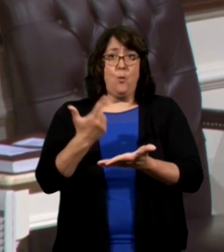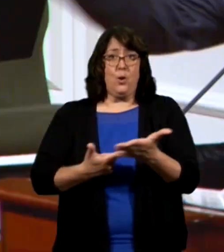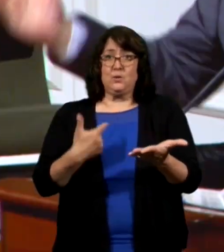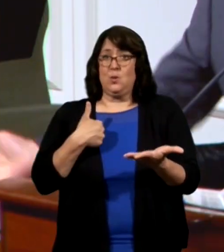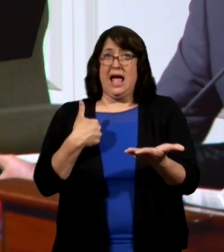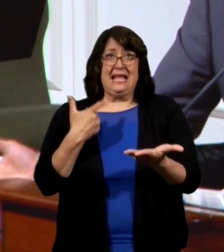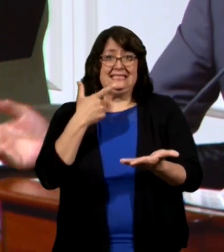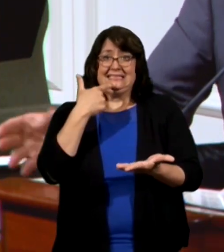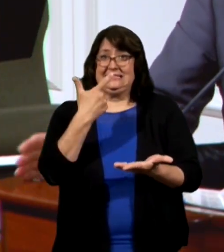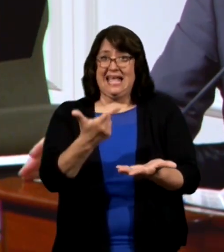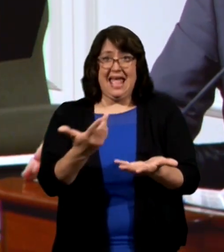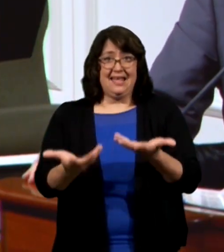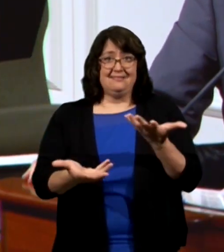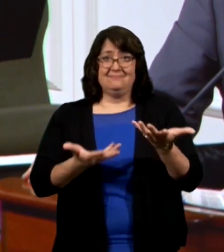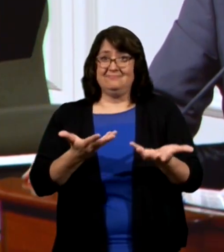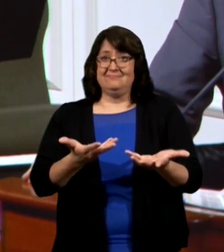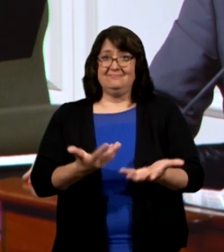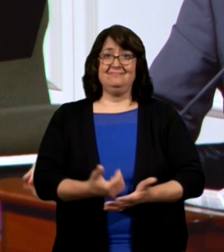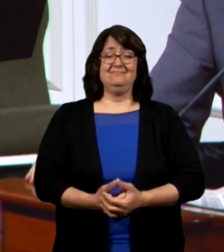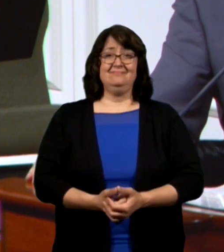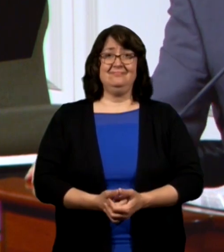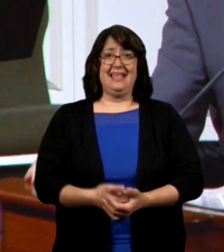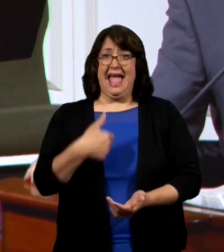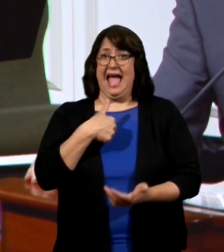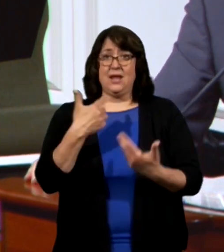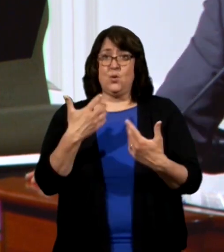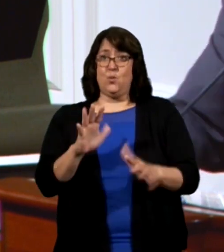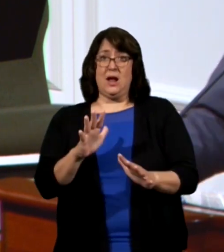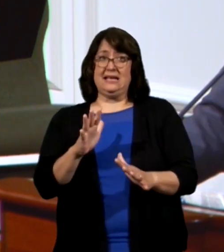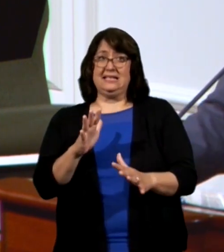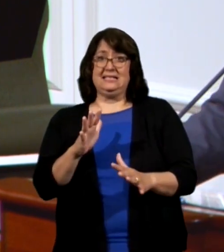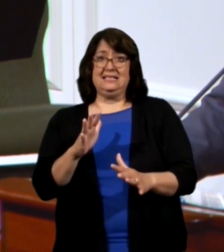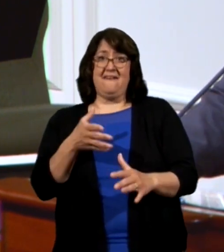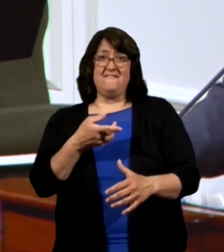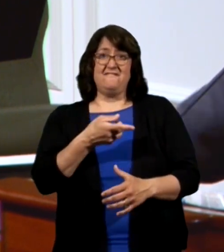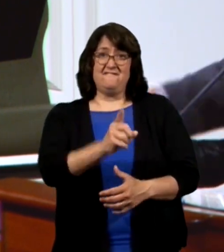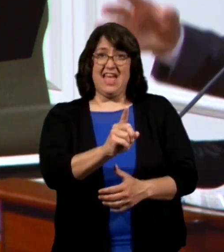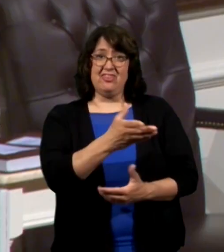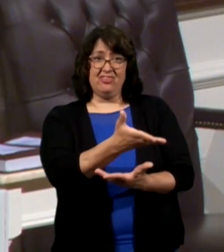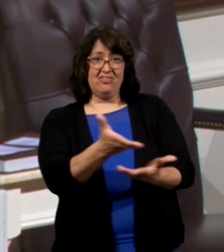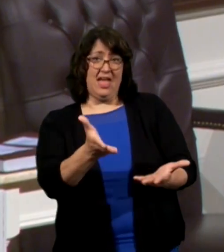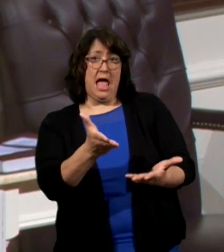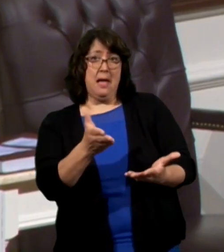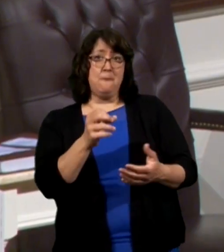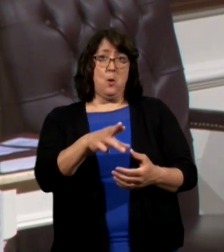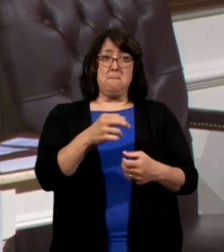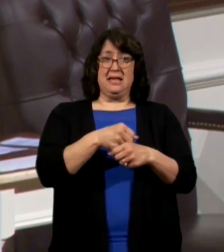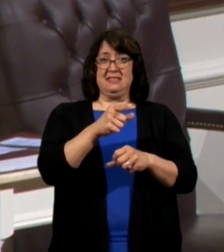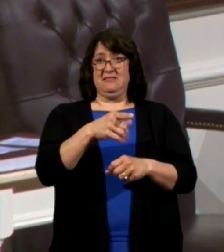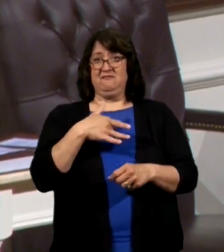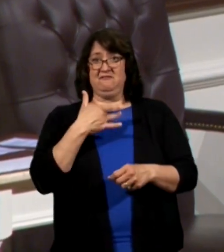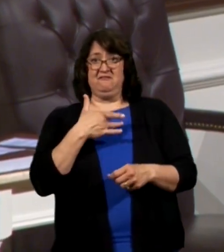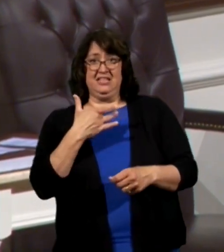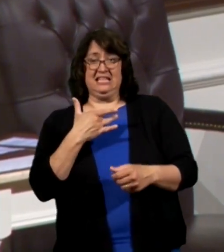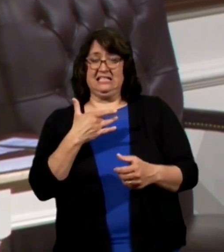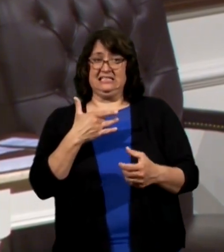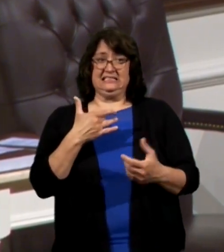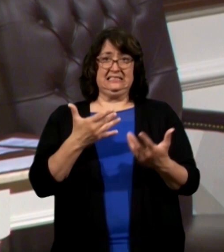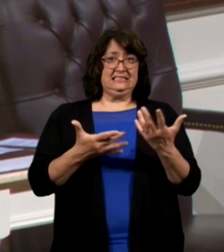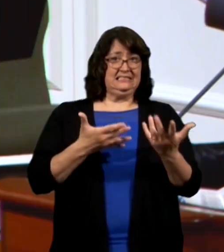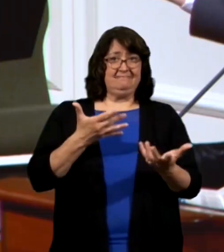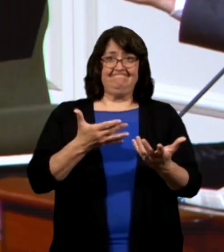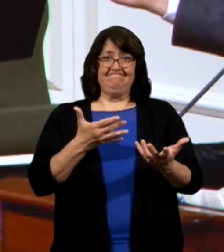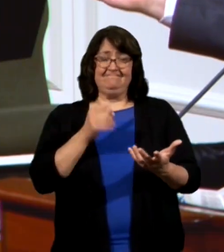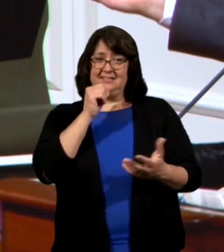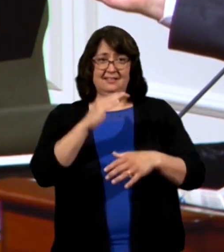do I say? I don't want to unnecessarily offend them or alienate them, but I want to be